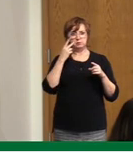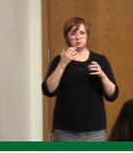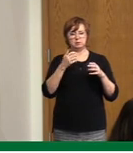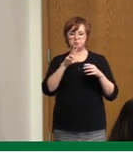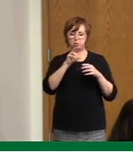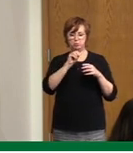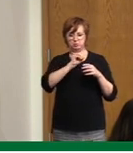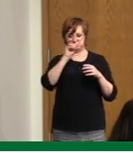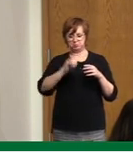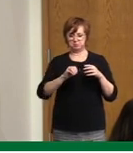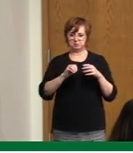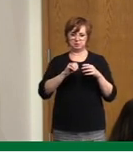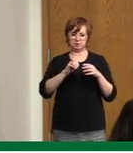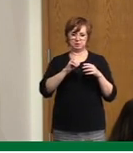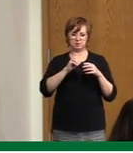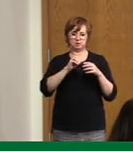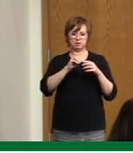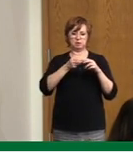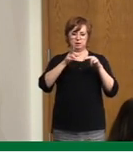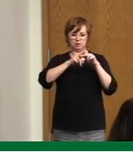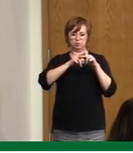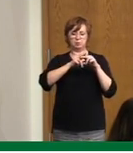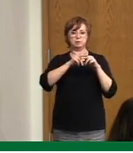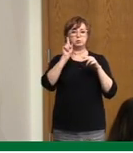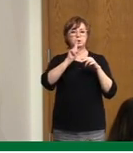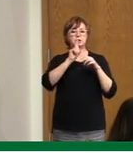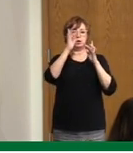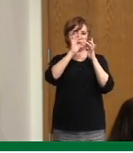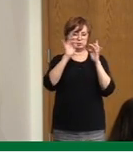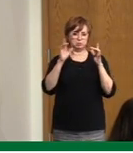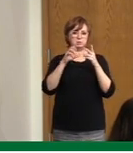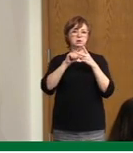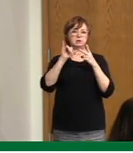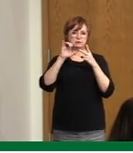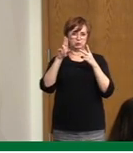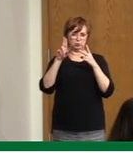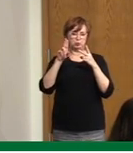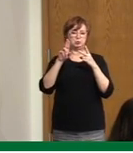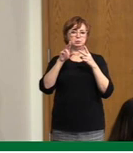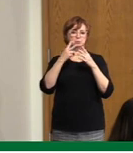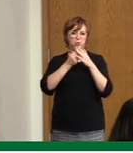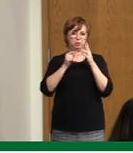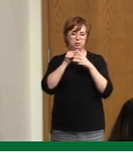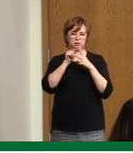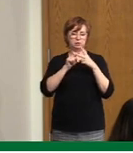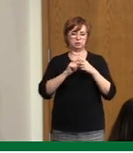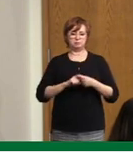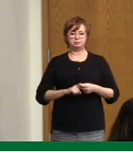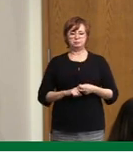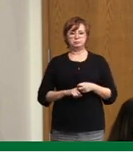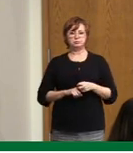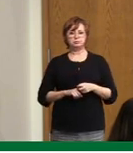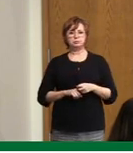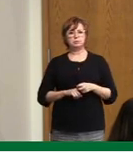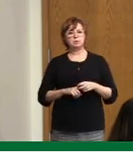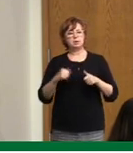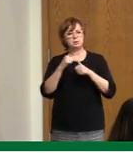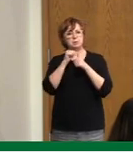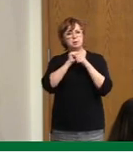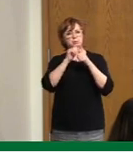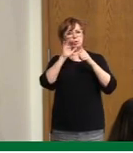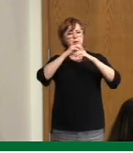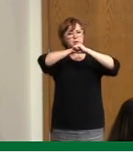and hospitalizations. So again I think the modeling is projections high, low, medium, and obviously